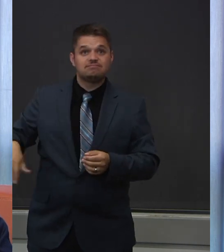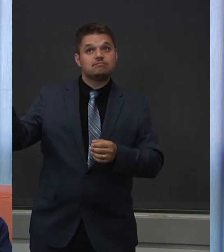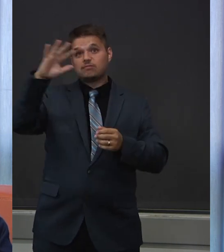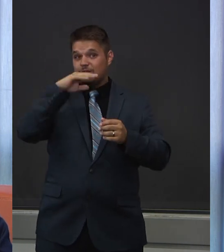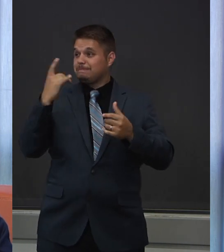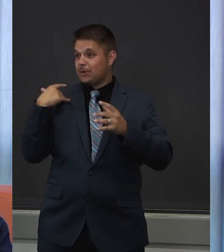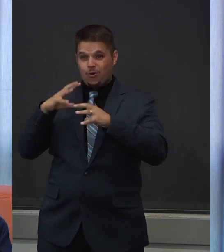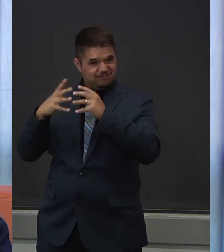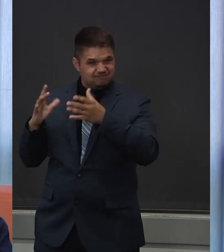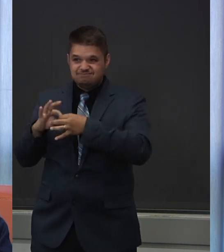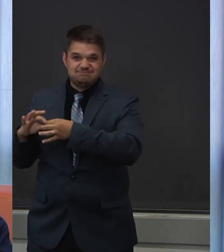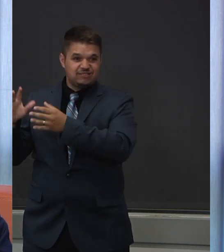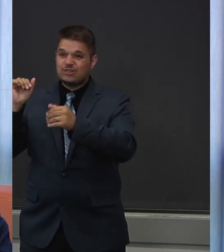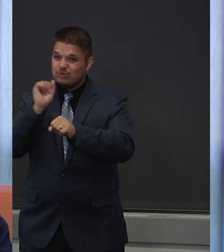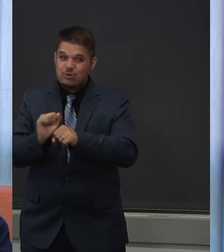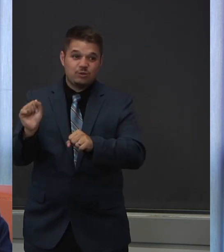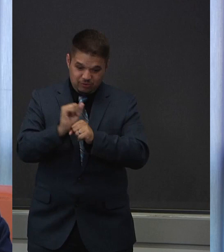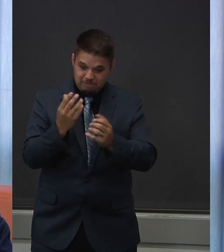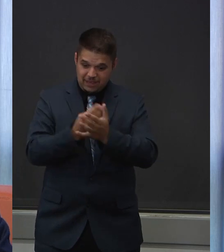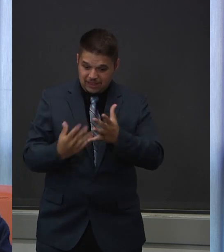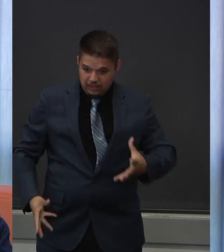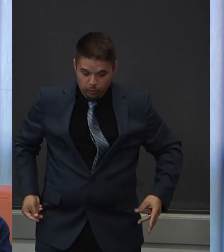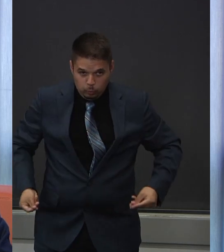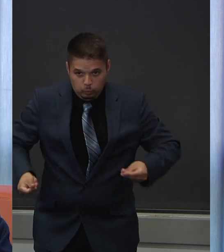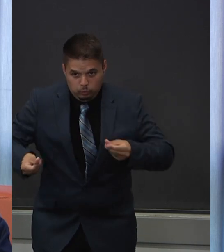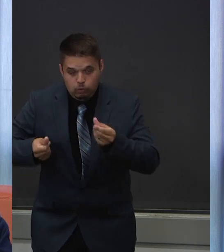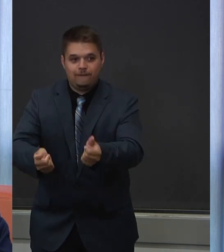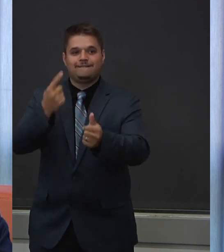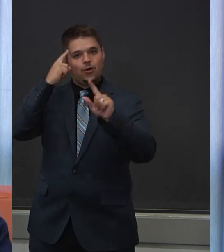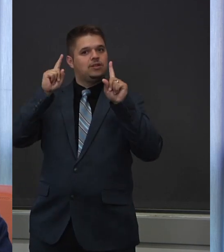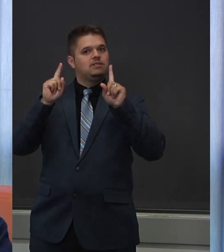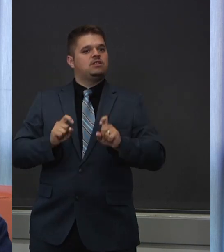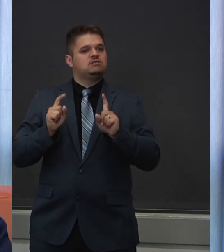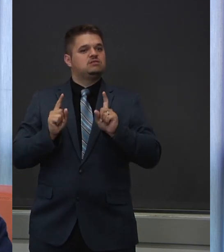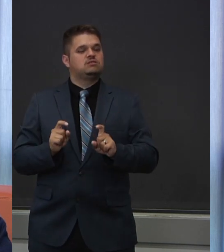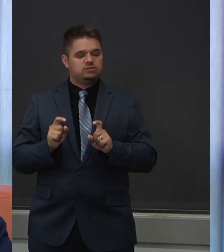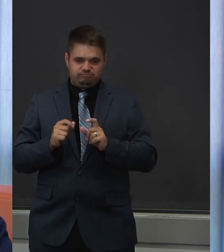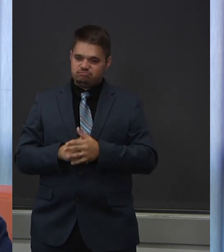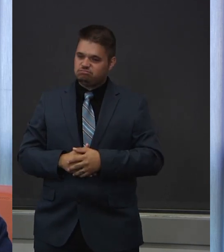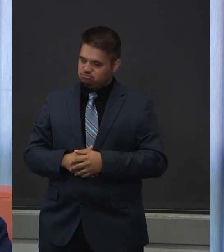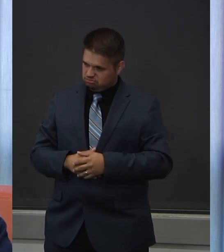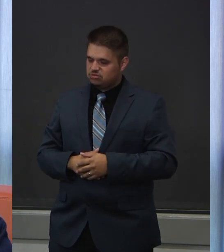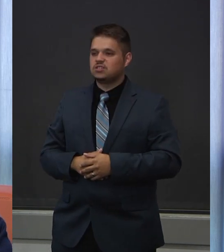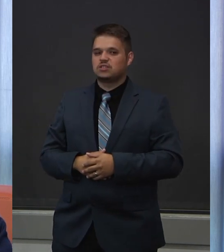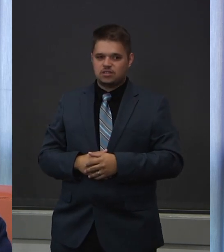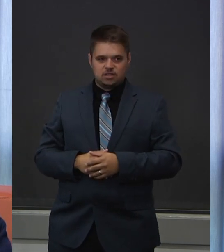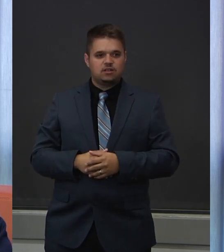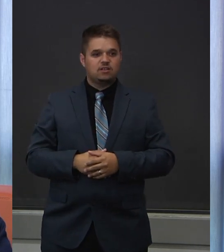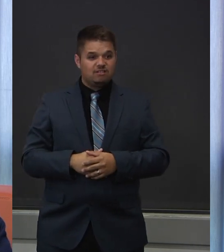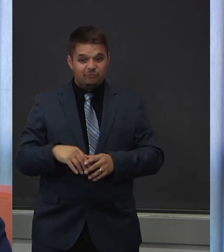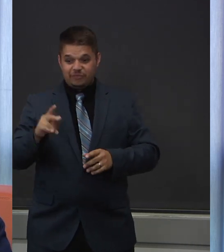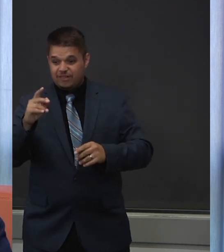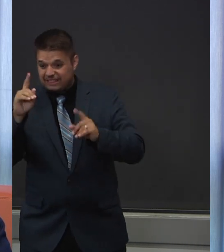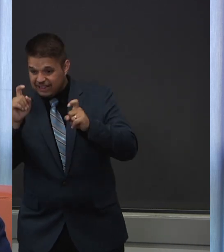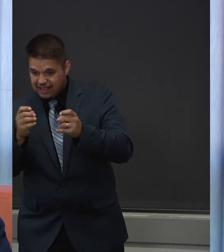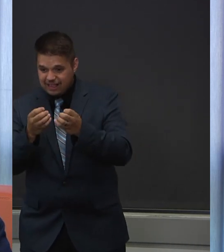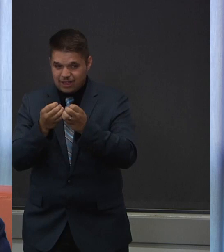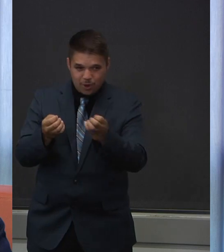being put into increasing those. And having more tests available will generally help us address the supply issue.